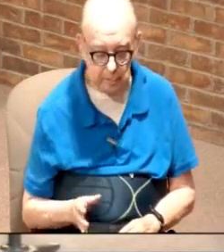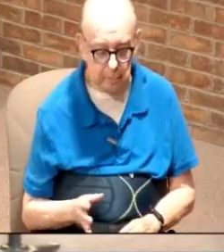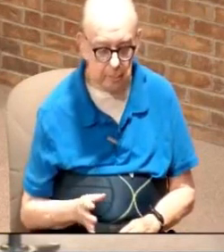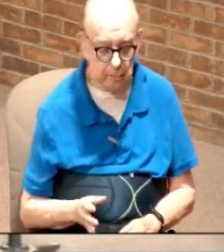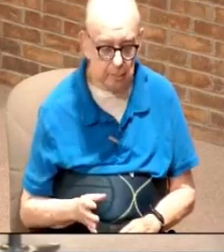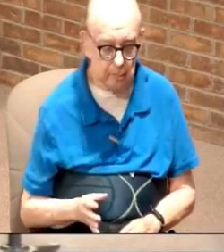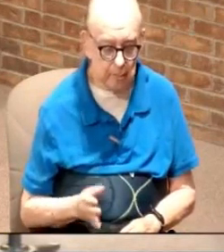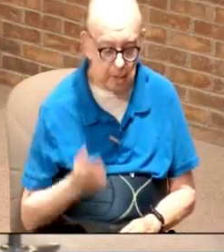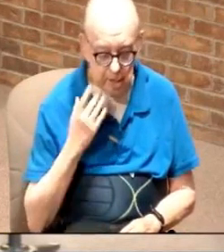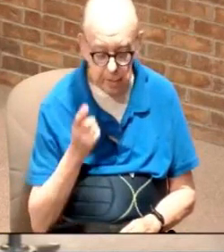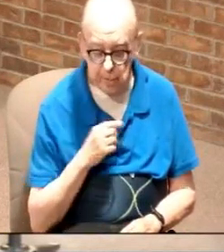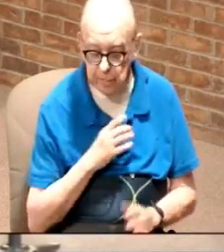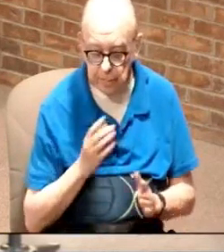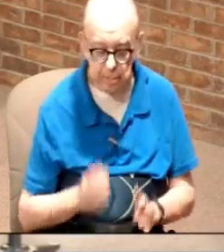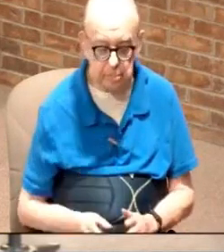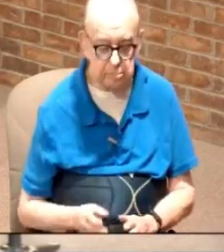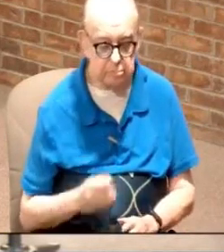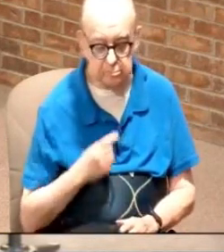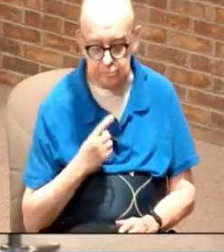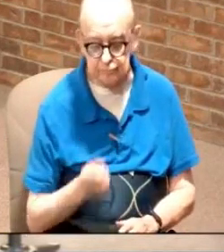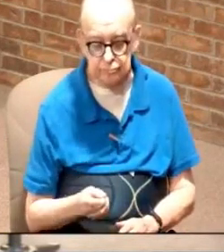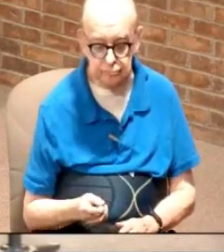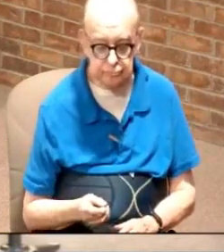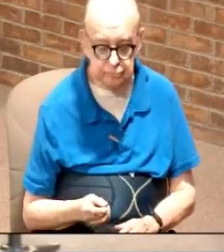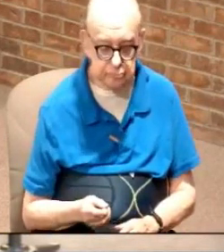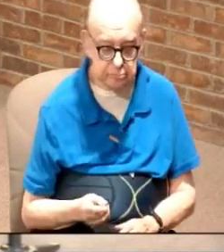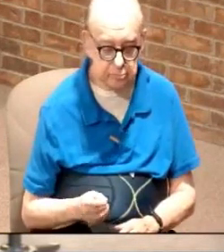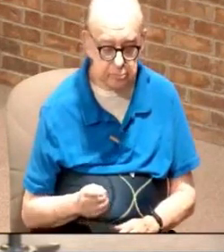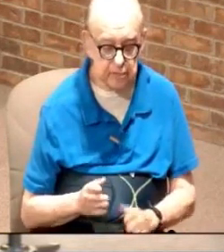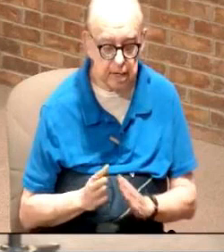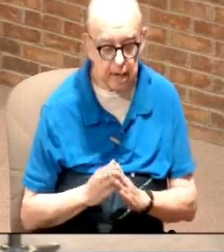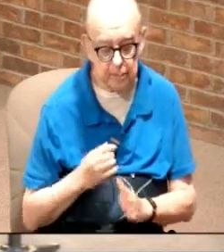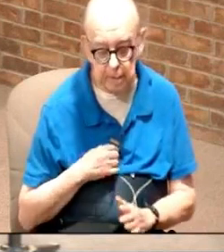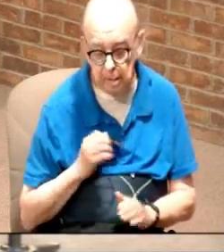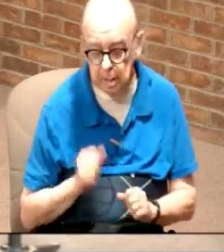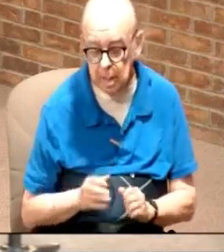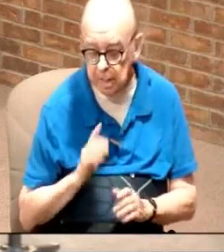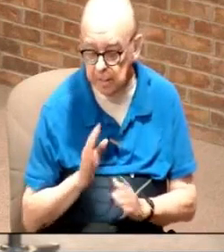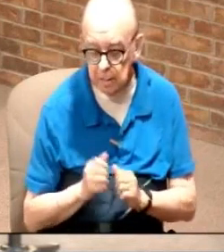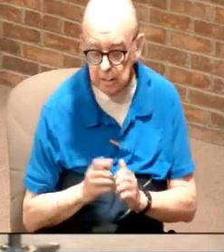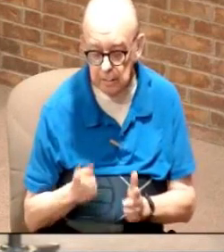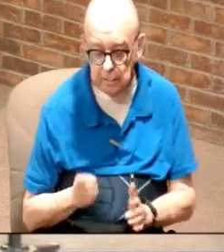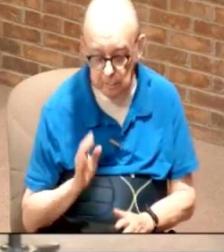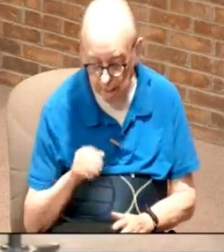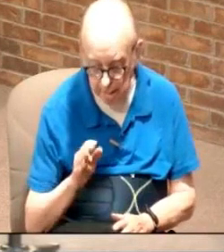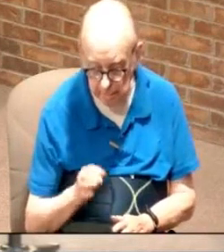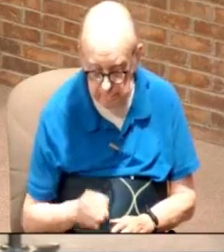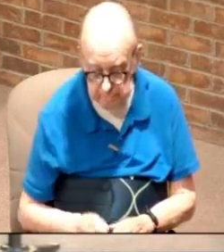that I was a Christian and they say last time can I talk to you or hey